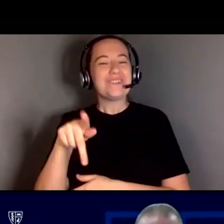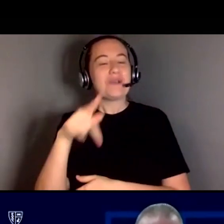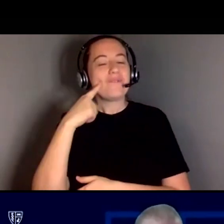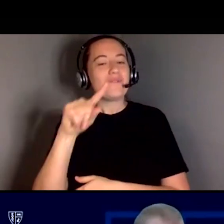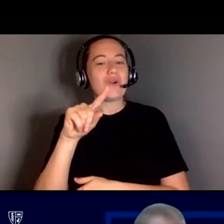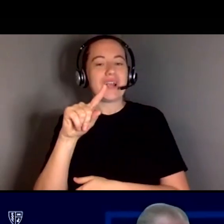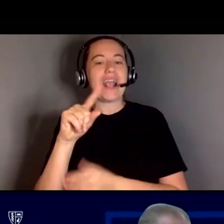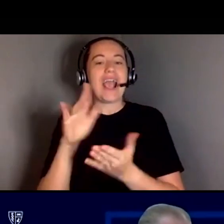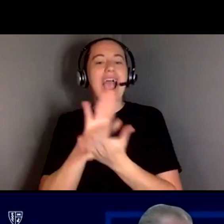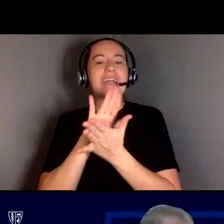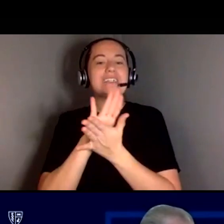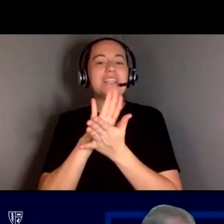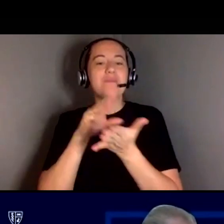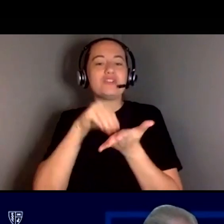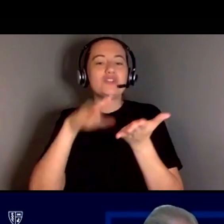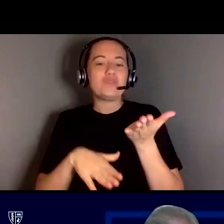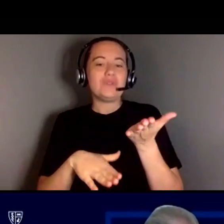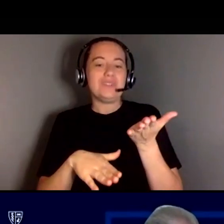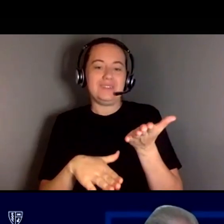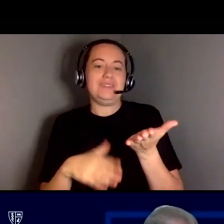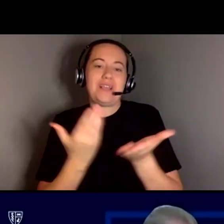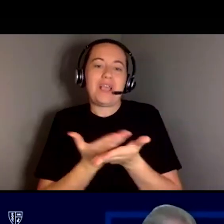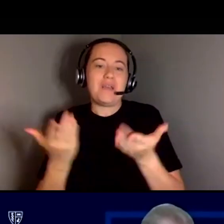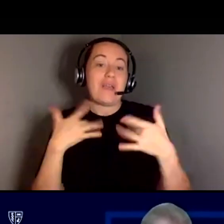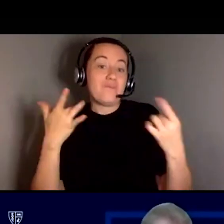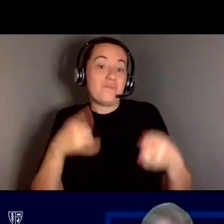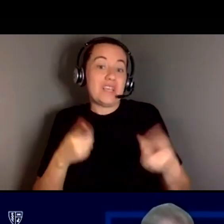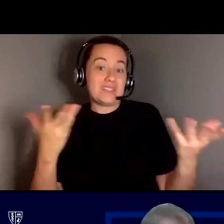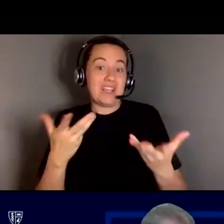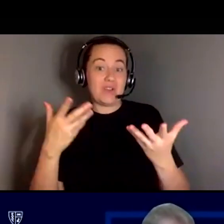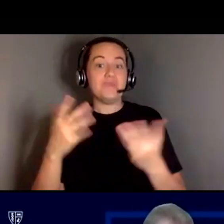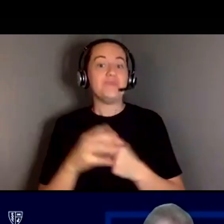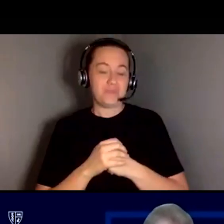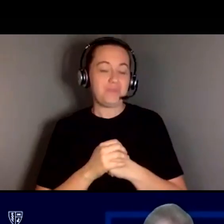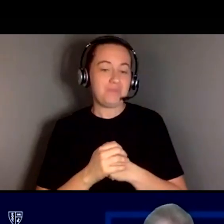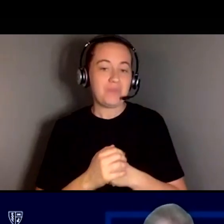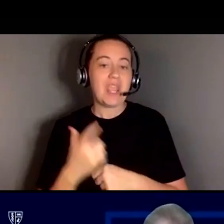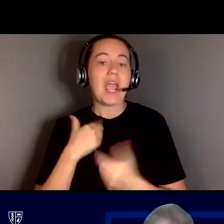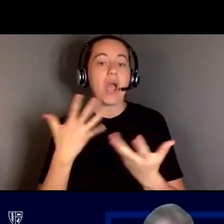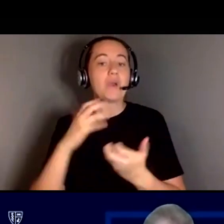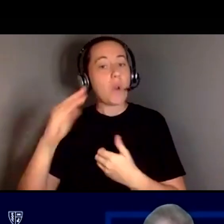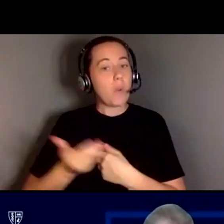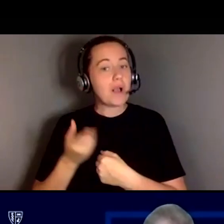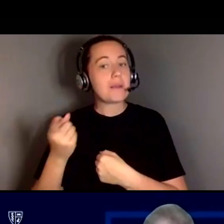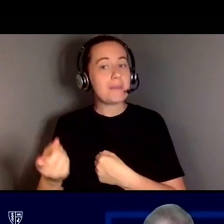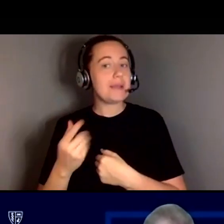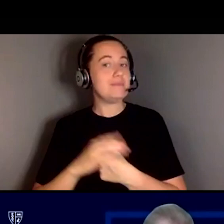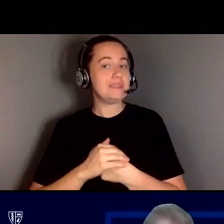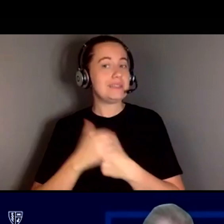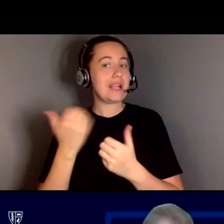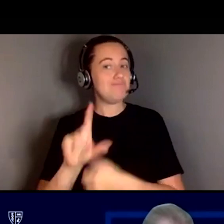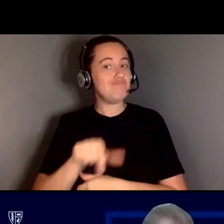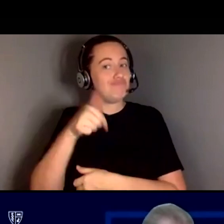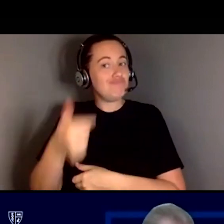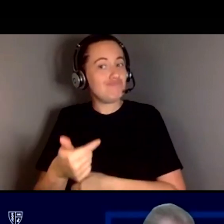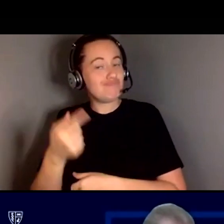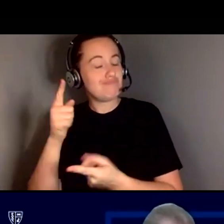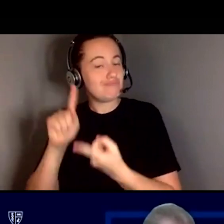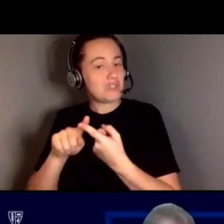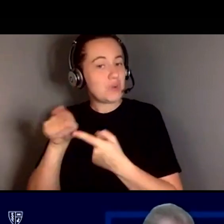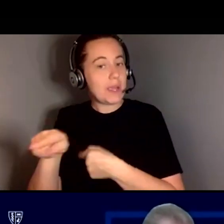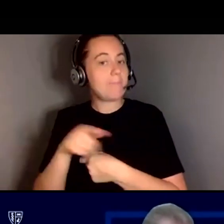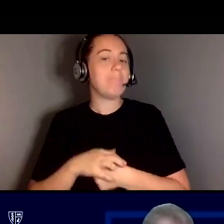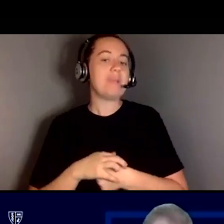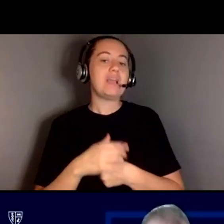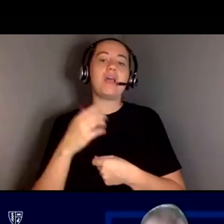Academic and Student Affairs here at SUNY Downstate. So I want to welcome him and turn things over to him and wish all of you